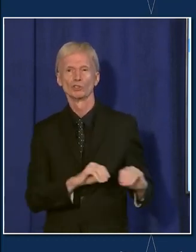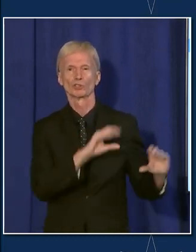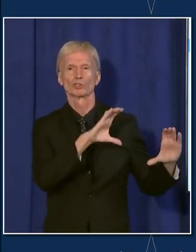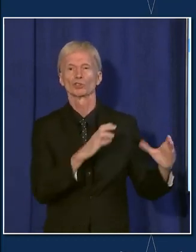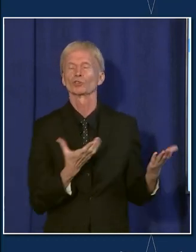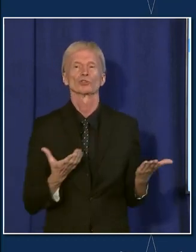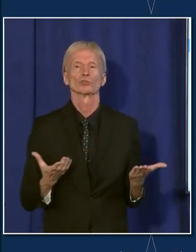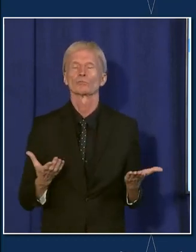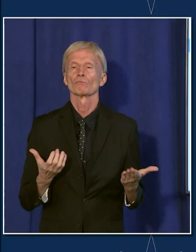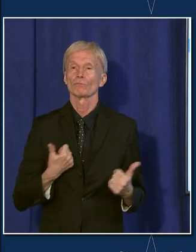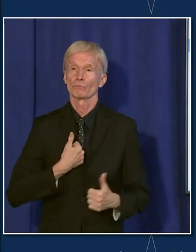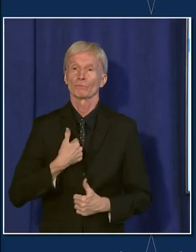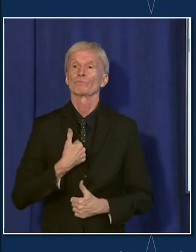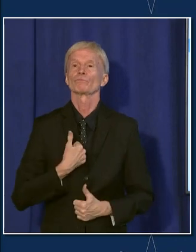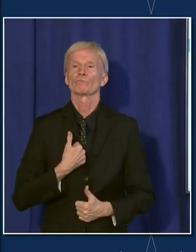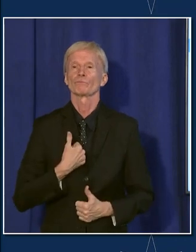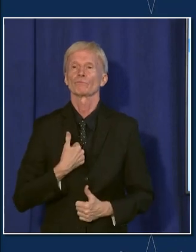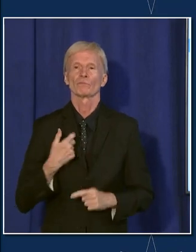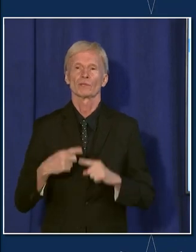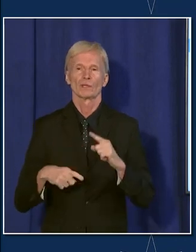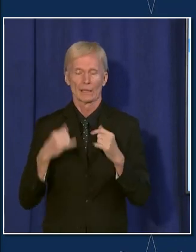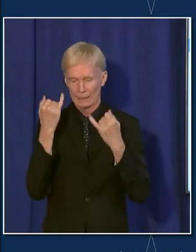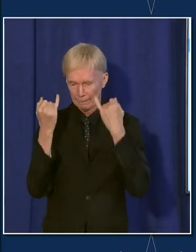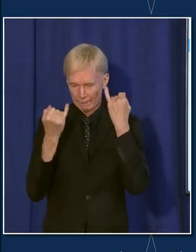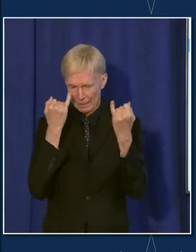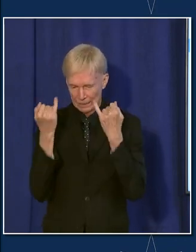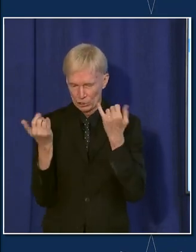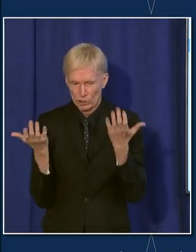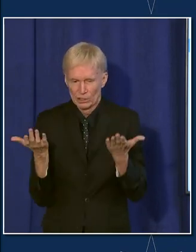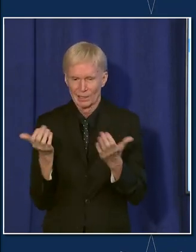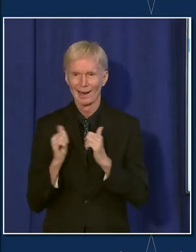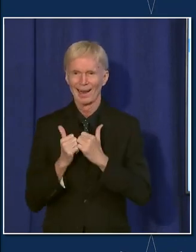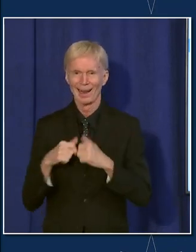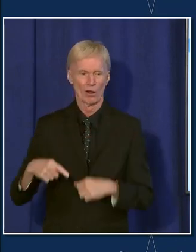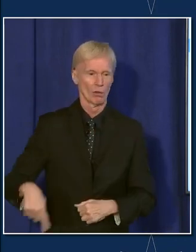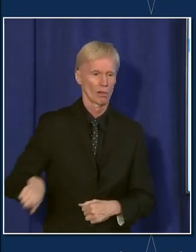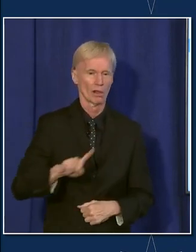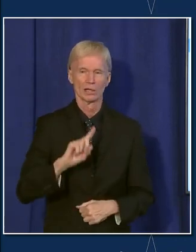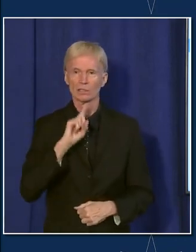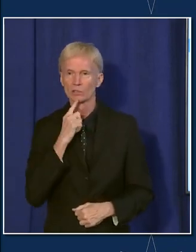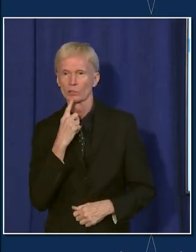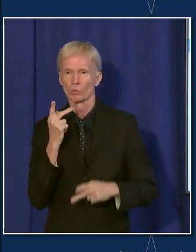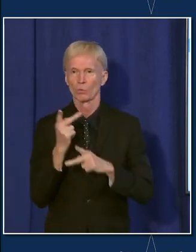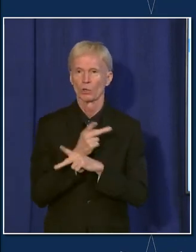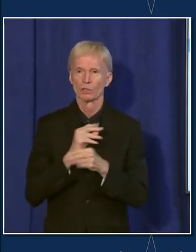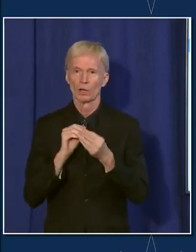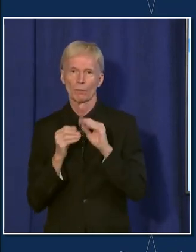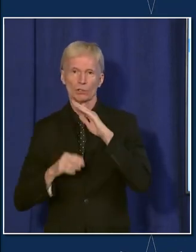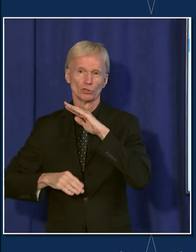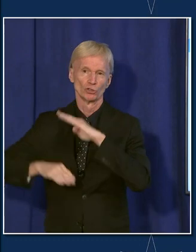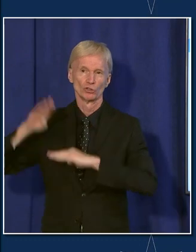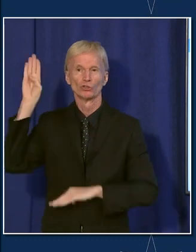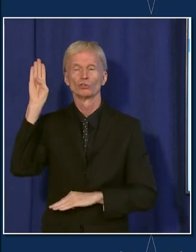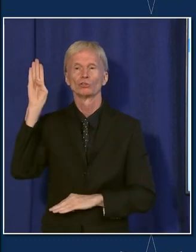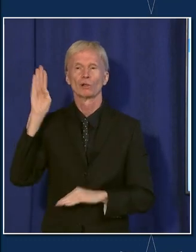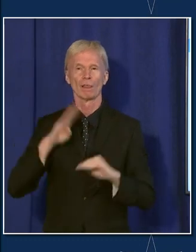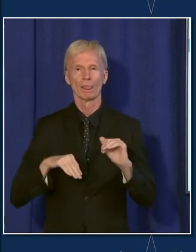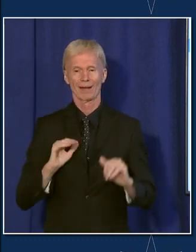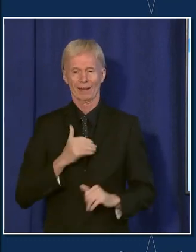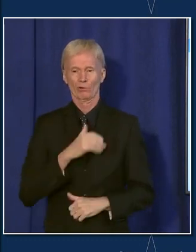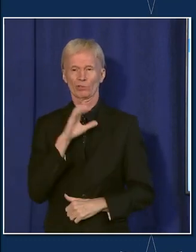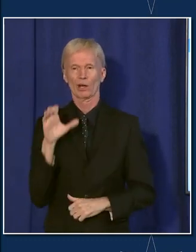I can't imagine what decision making is happening in some parts of the country where they're seeing these exponential case rises,